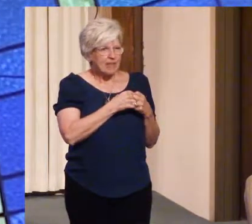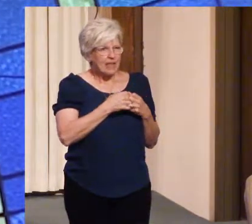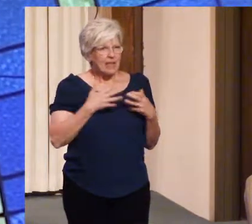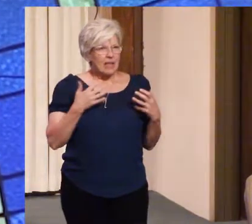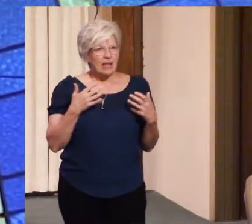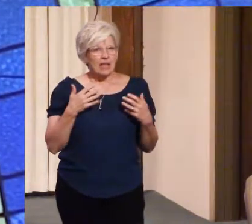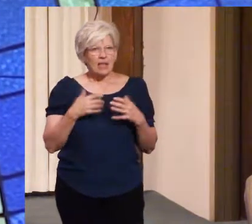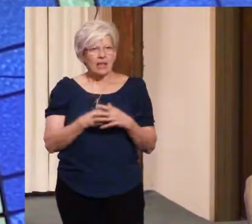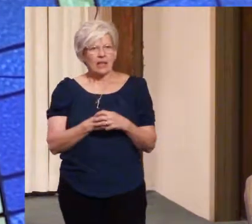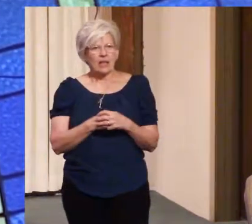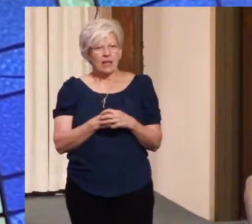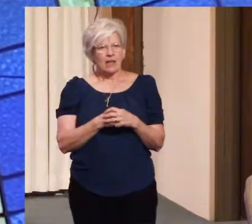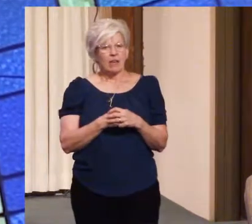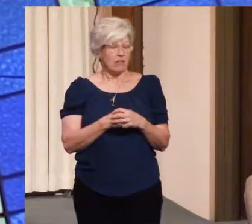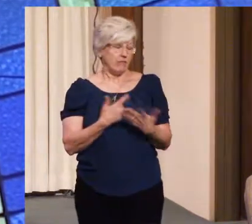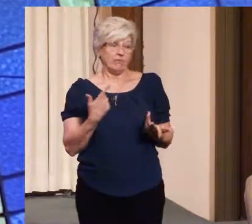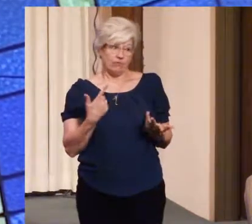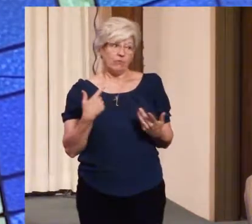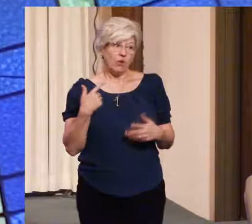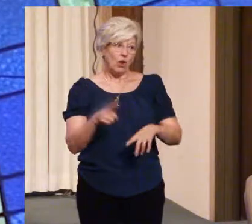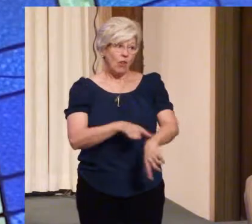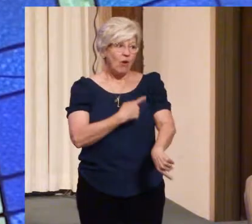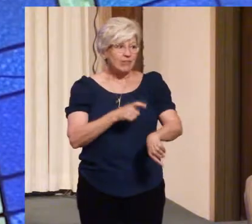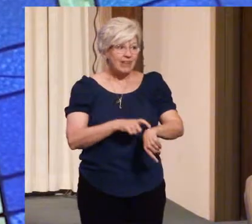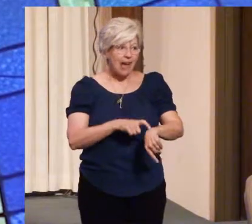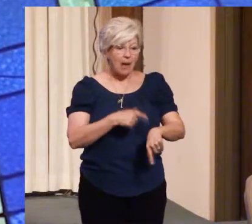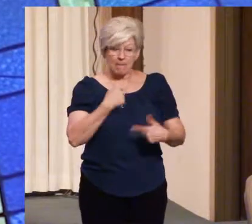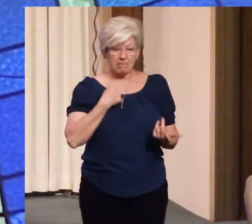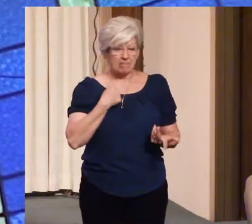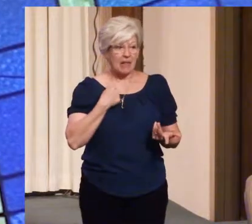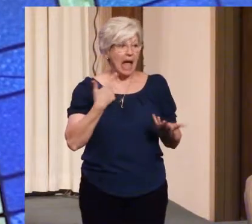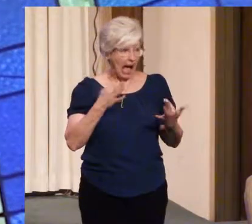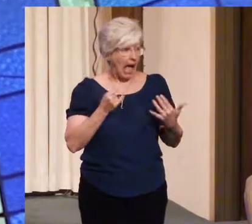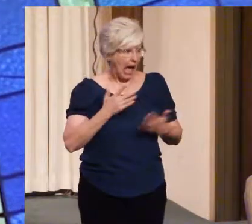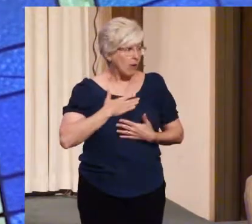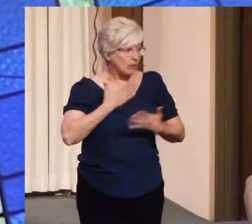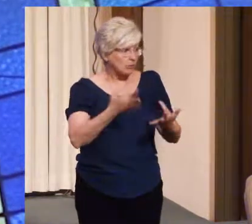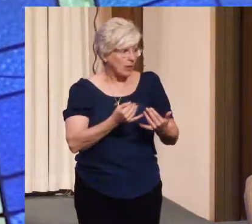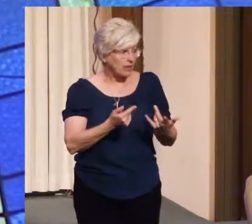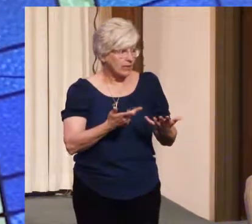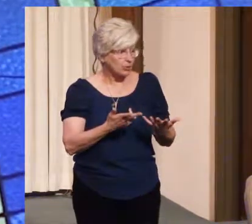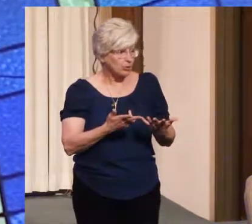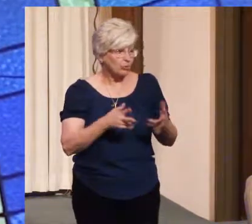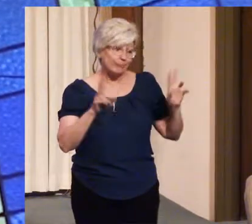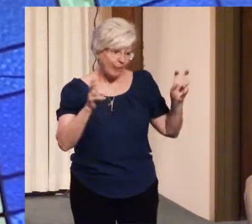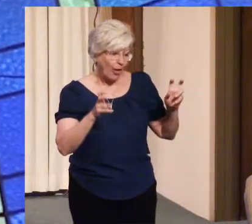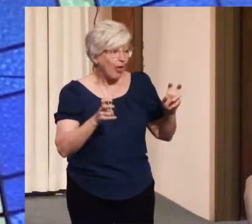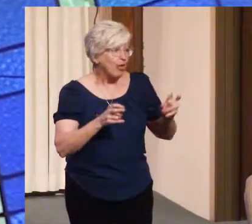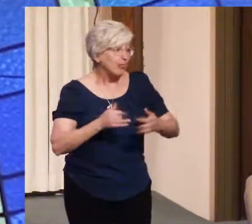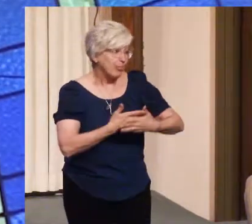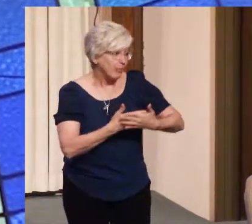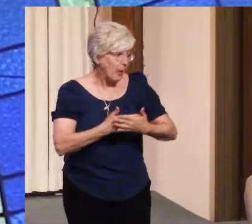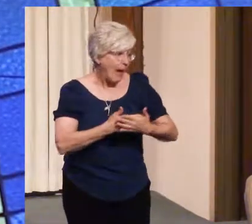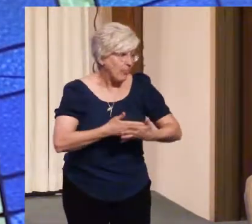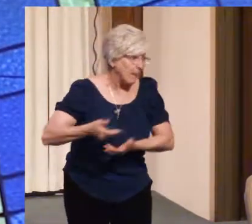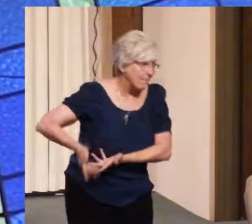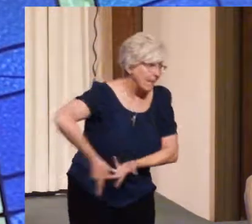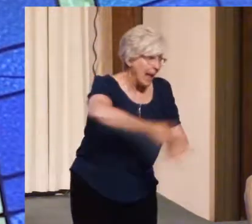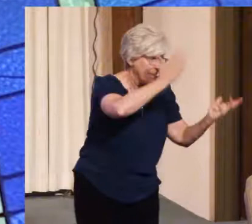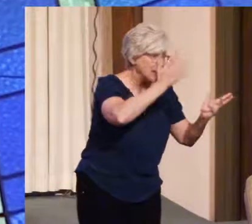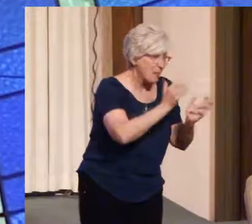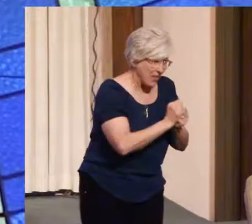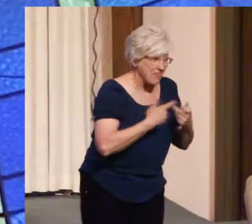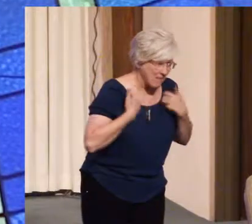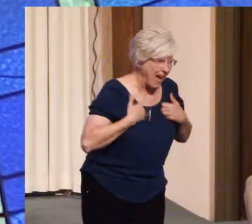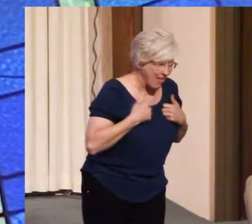And for a long time, I was willing to throw out the baby with the bathwater. I was willing to just say, well, you know,